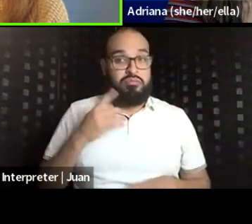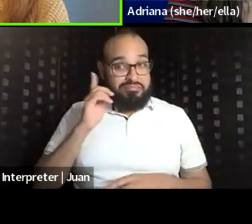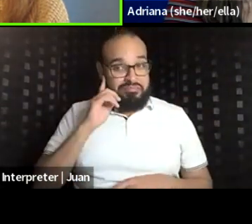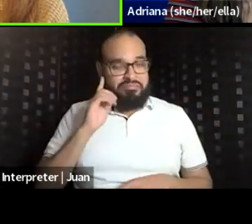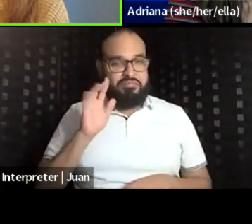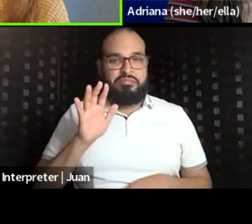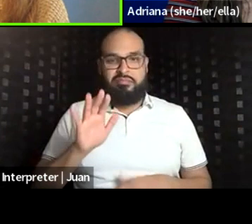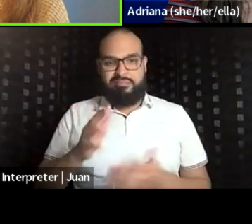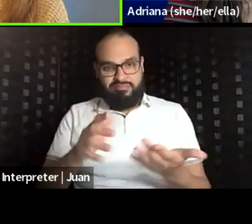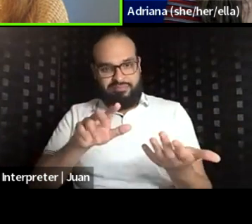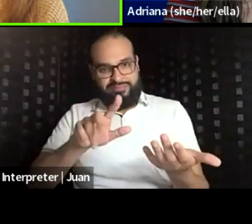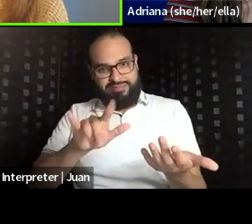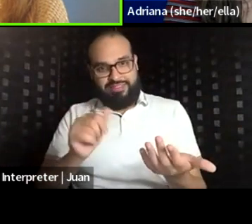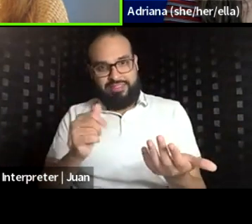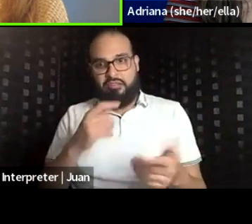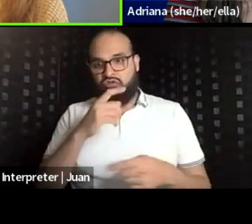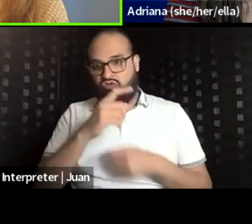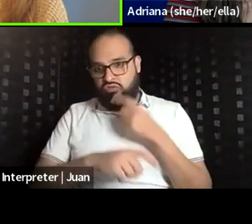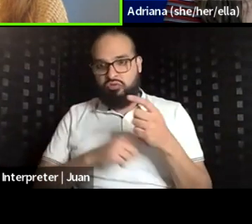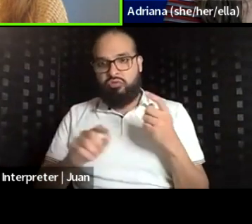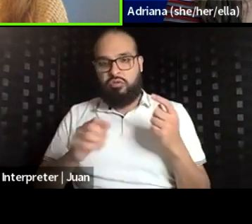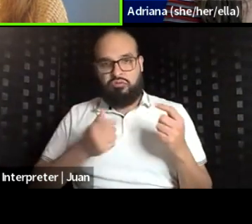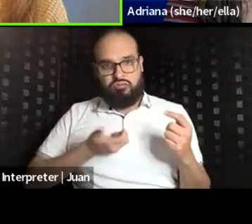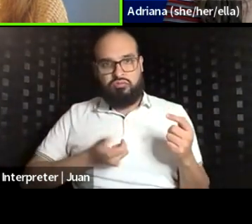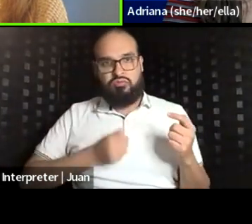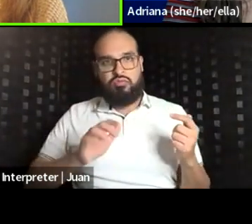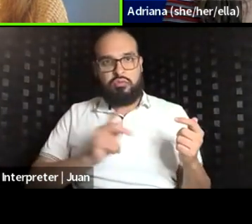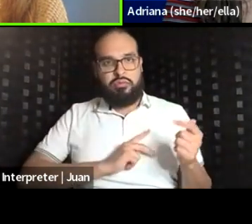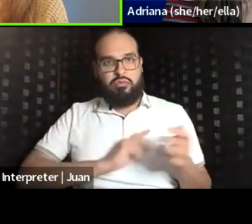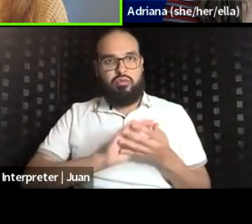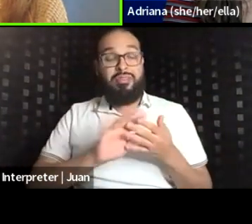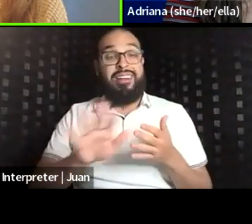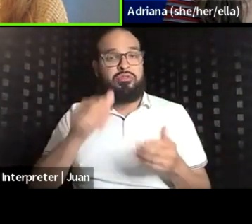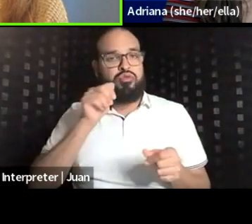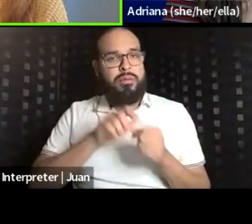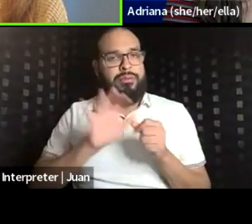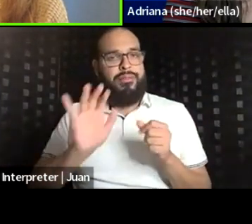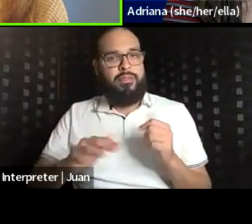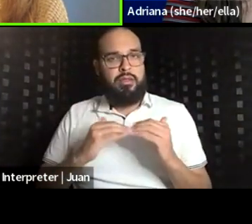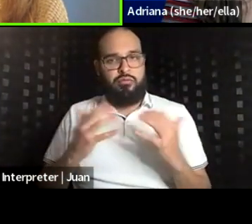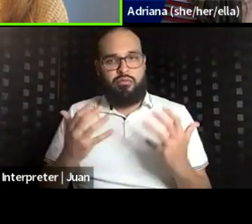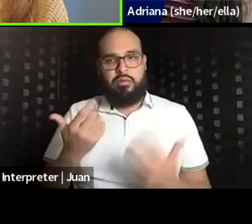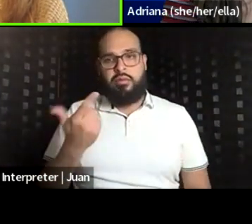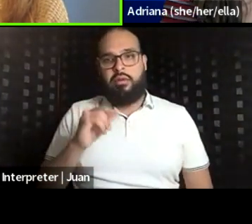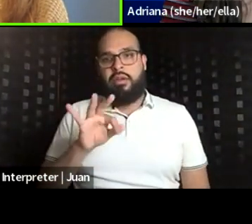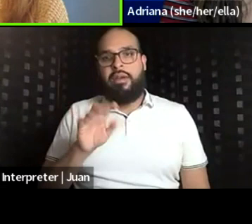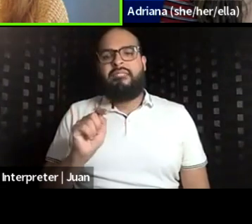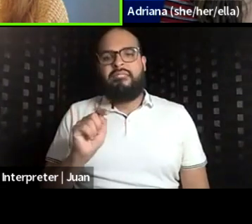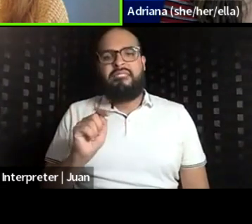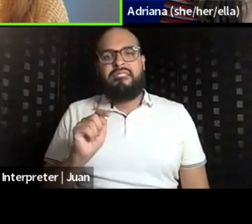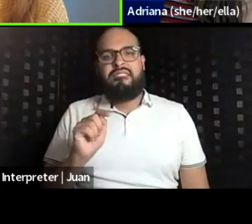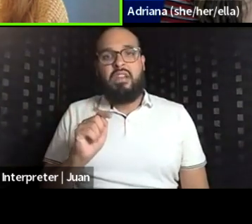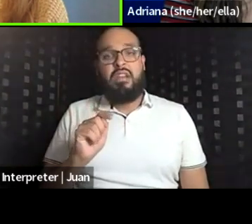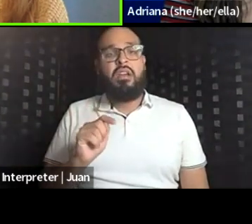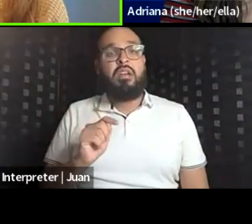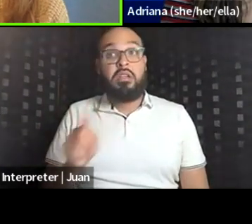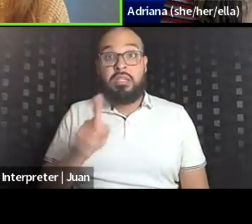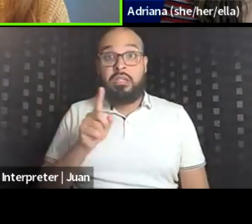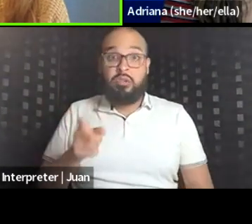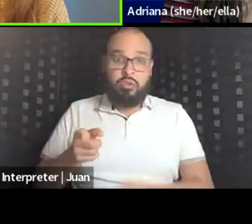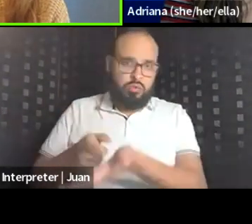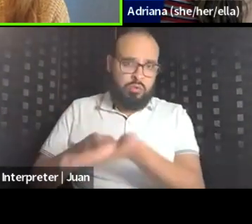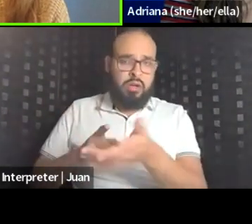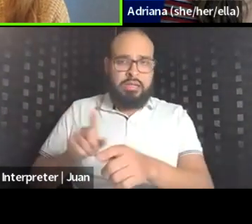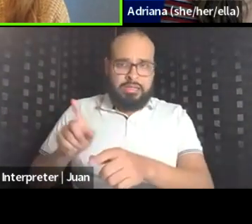sharing her personal story, that to remember, that's a gift that you've been given, and not an obligation that an individual needs to